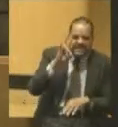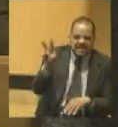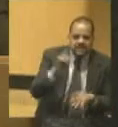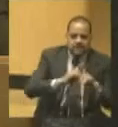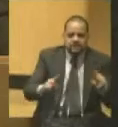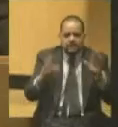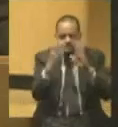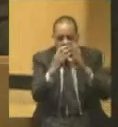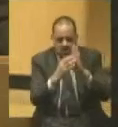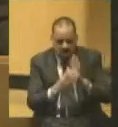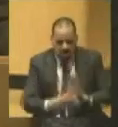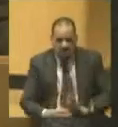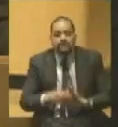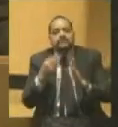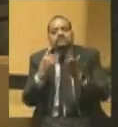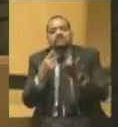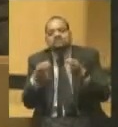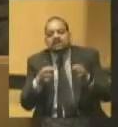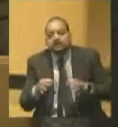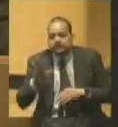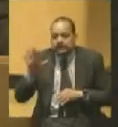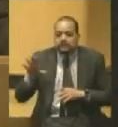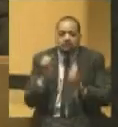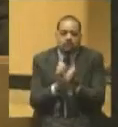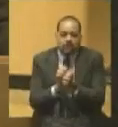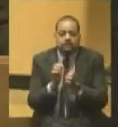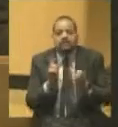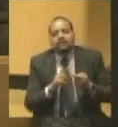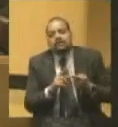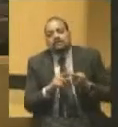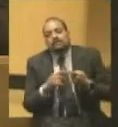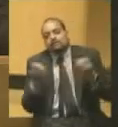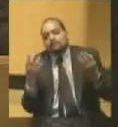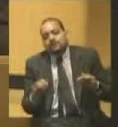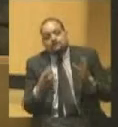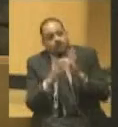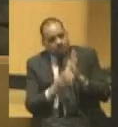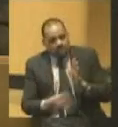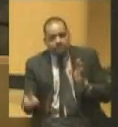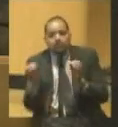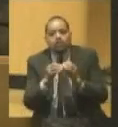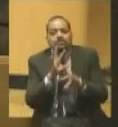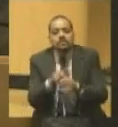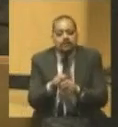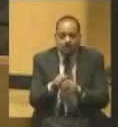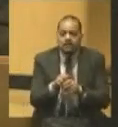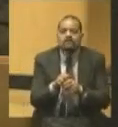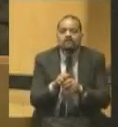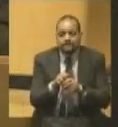on the arrest of Clement Vallandigham. It had other paragraphs in the platform